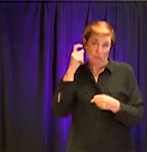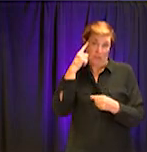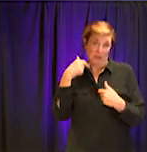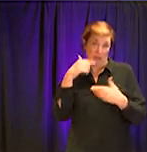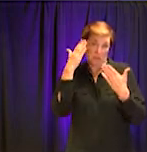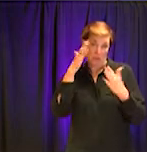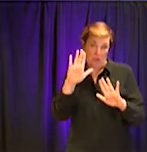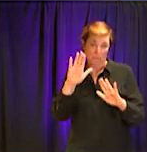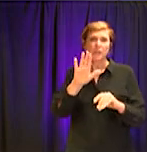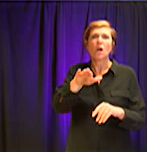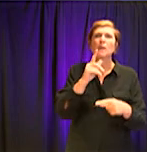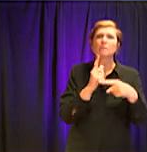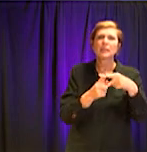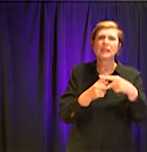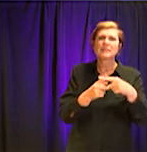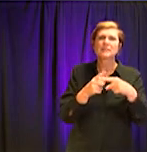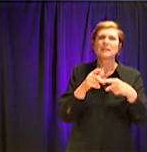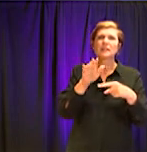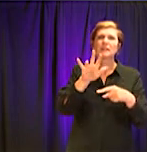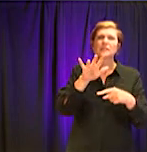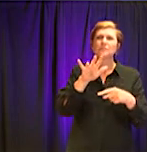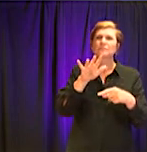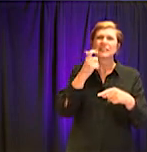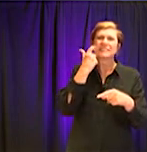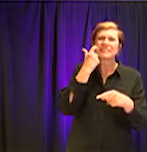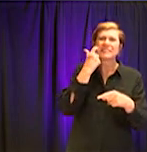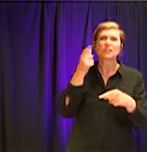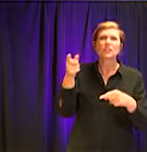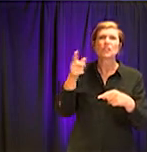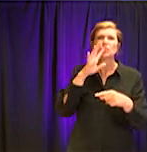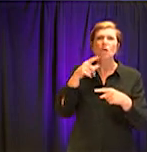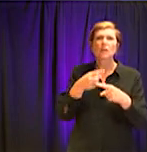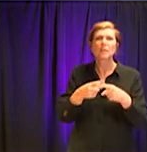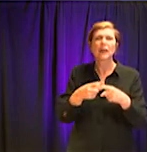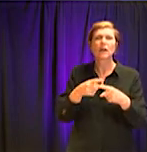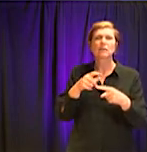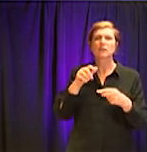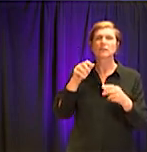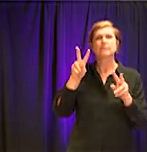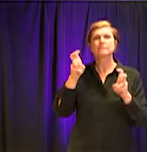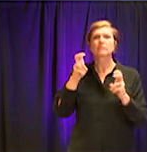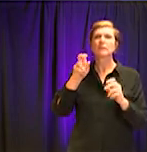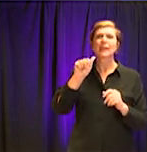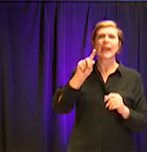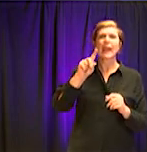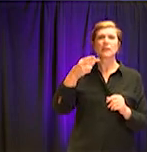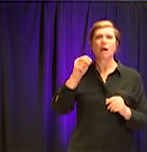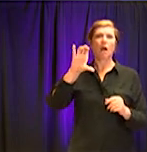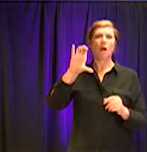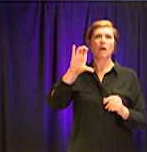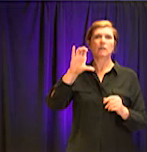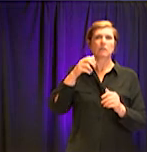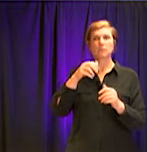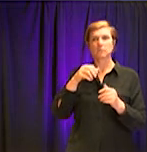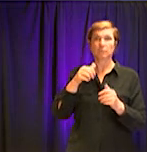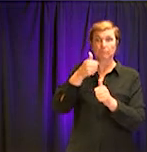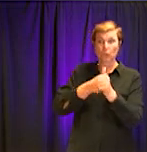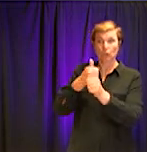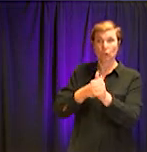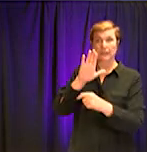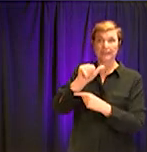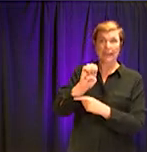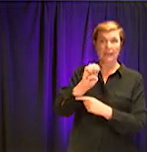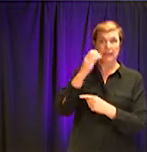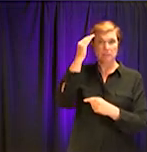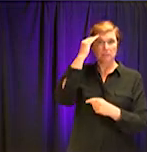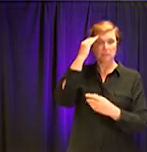ask, answer one more thing that you asked about with respect to the ad hoc approach. Um, my preference would obviously be that